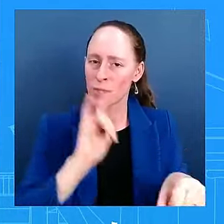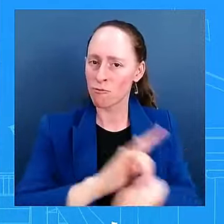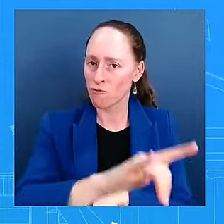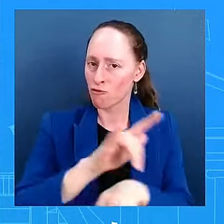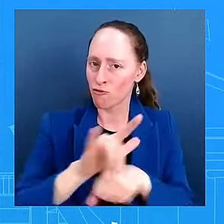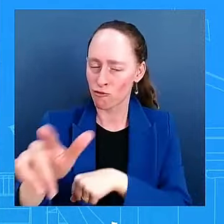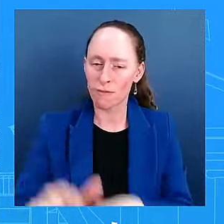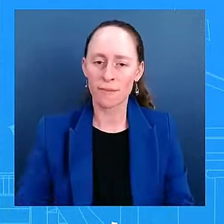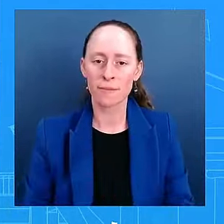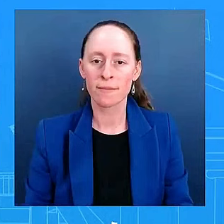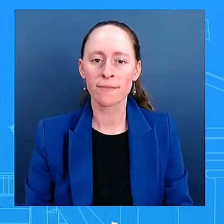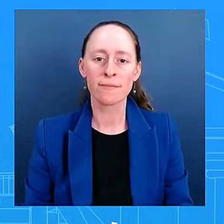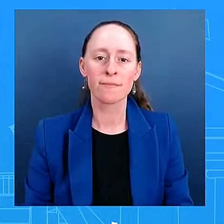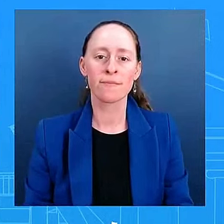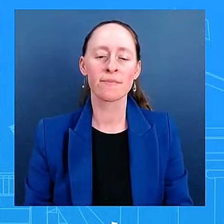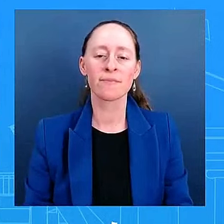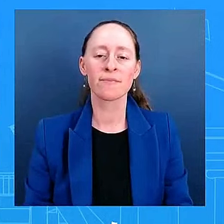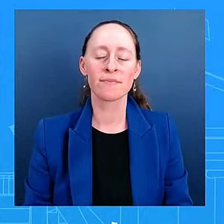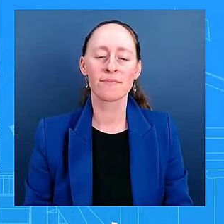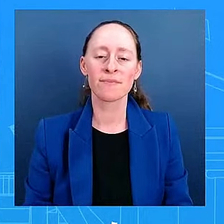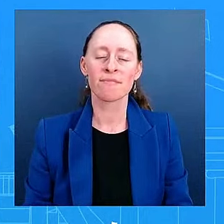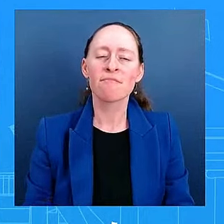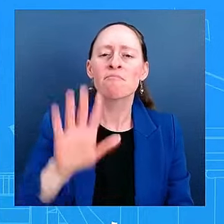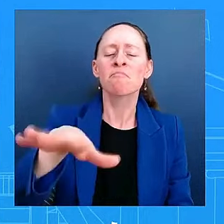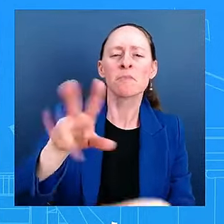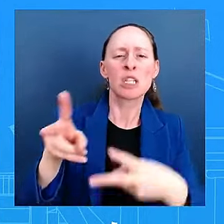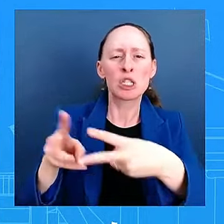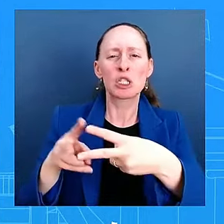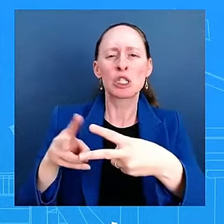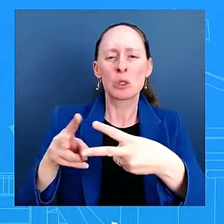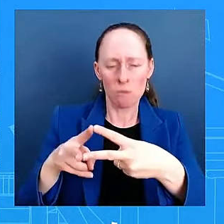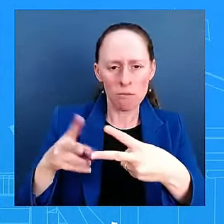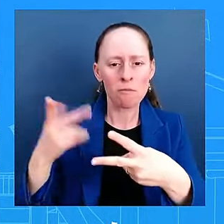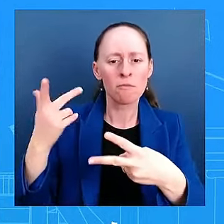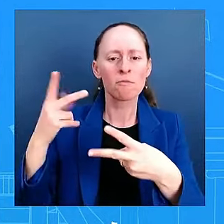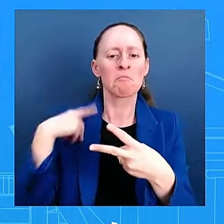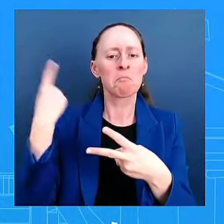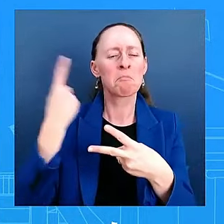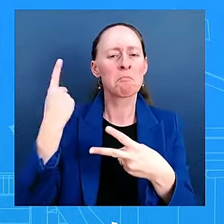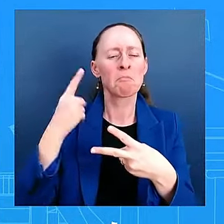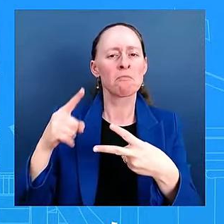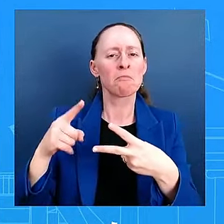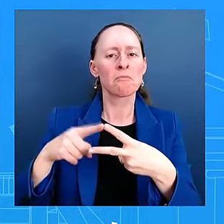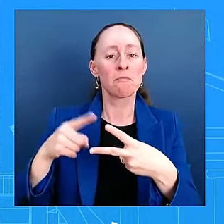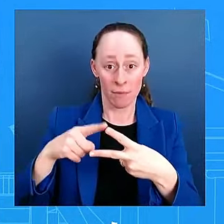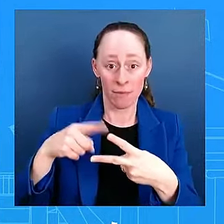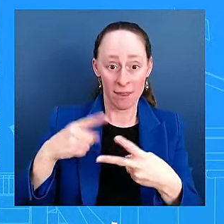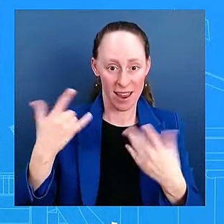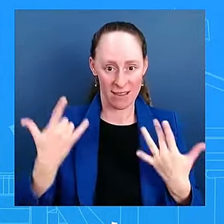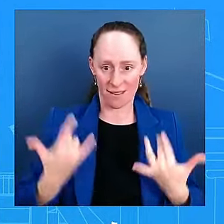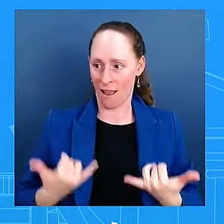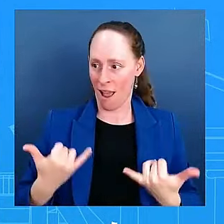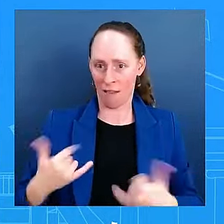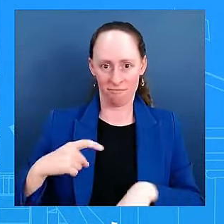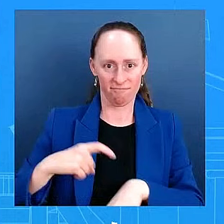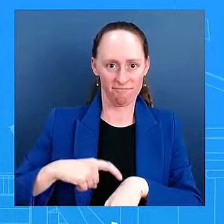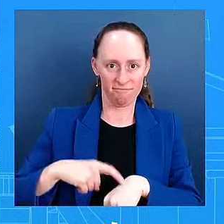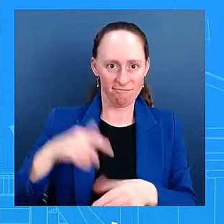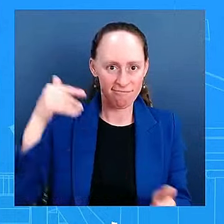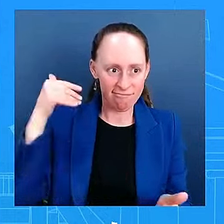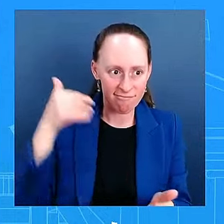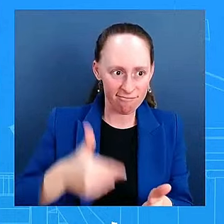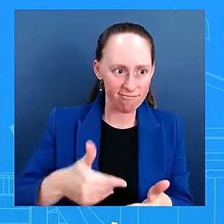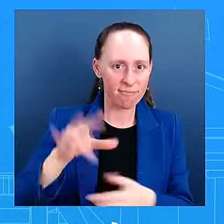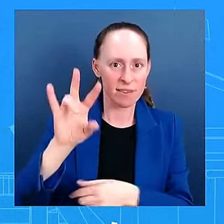First of all, you know, what are your top foreign policy objectives in the next 74 days, especially vis-a-vis the Americans being held in